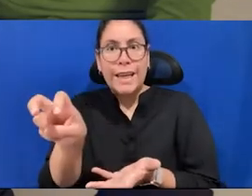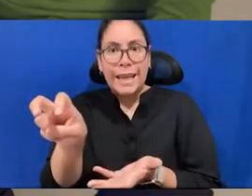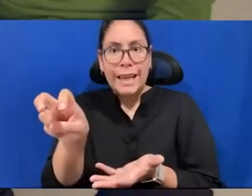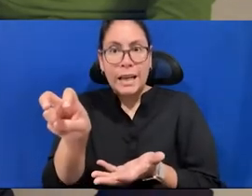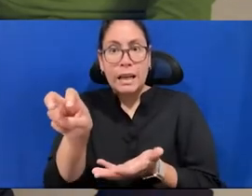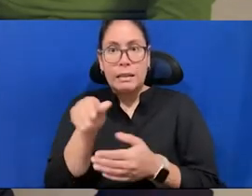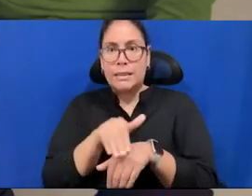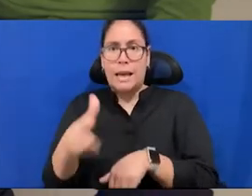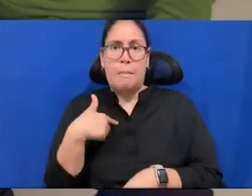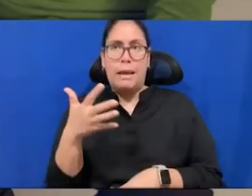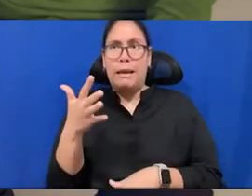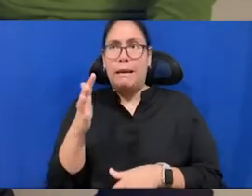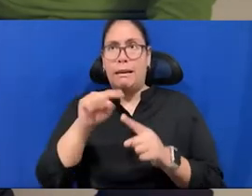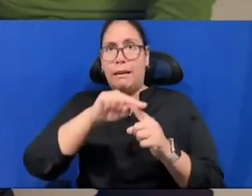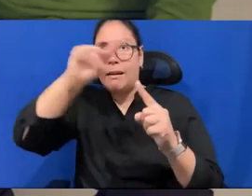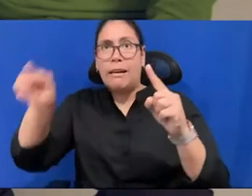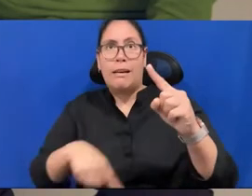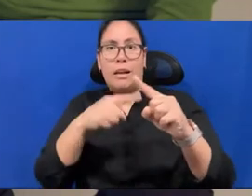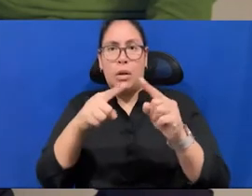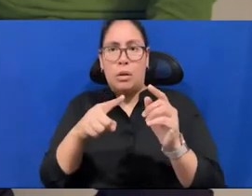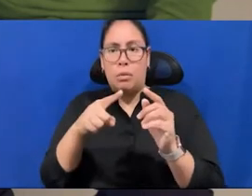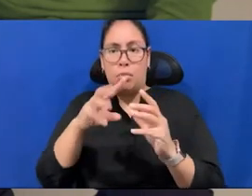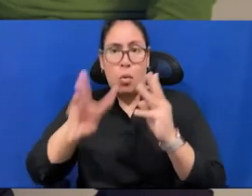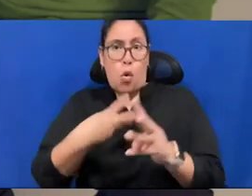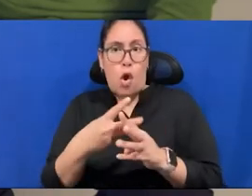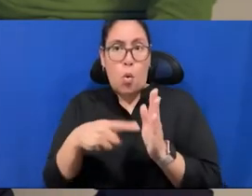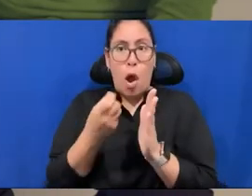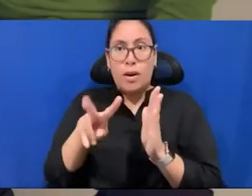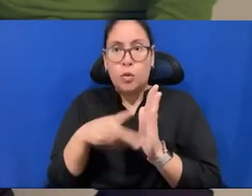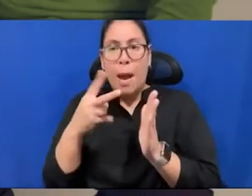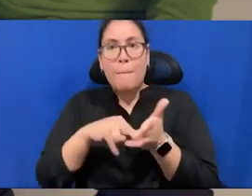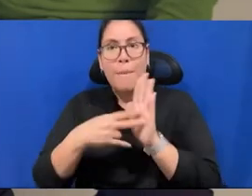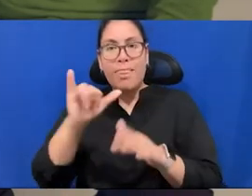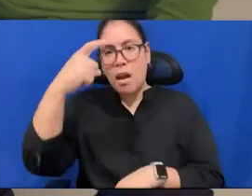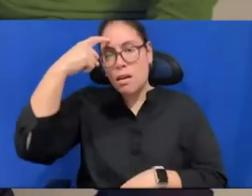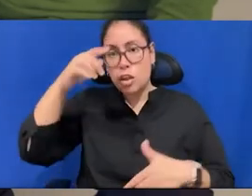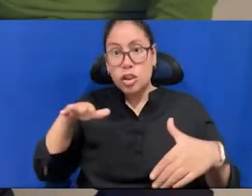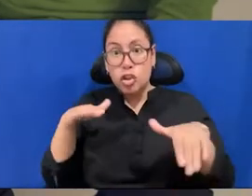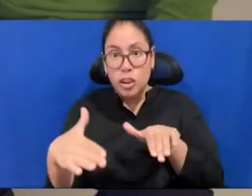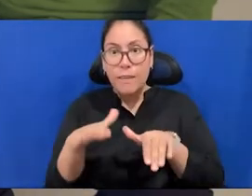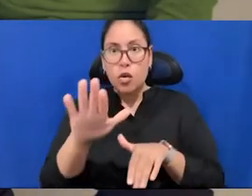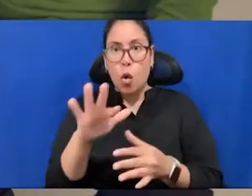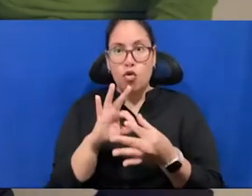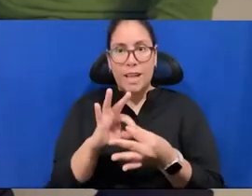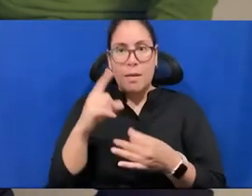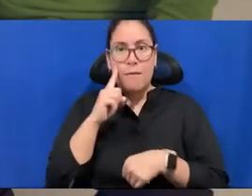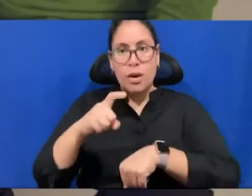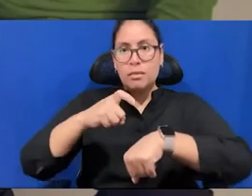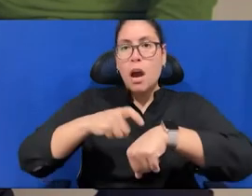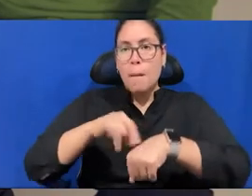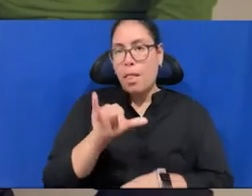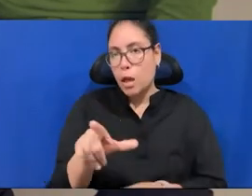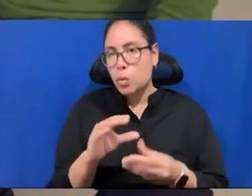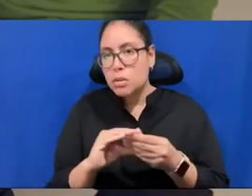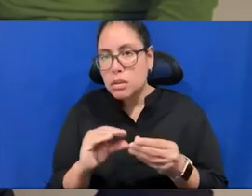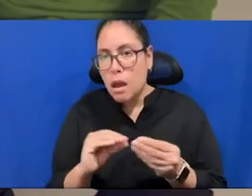but then that's the, maybe the shift that you have to make around your relationship to time, as you say, maybe that is